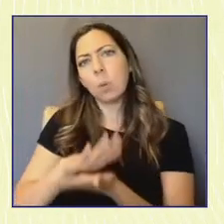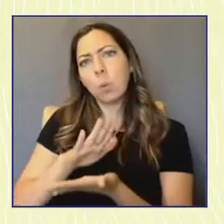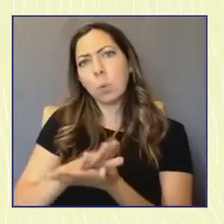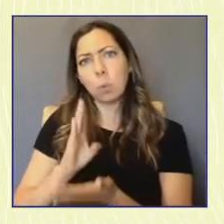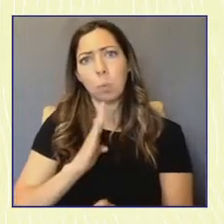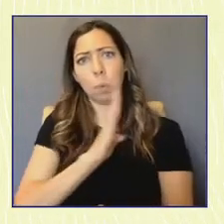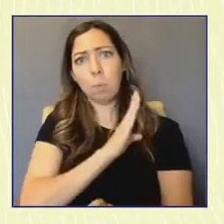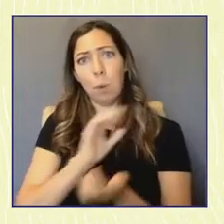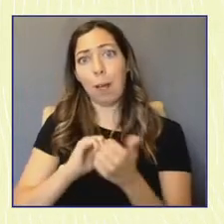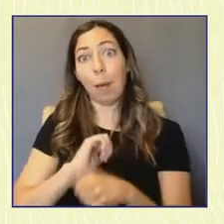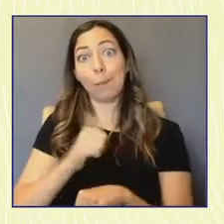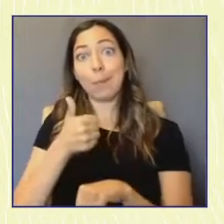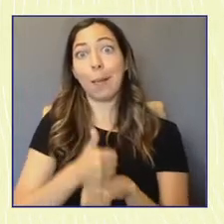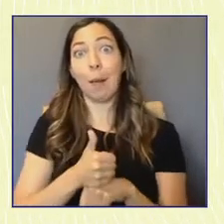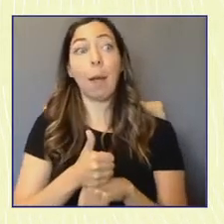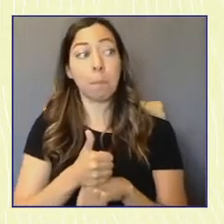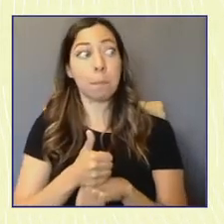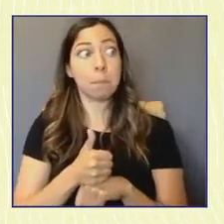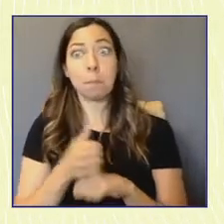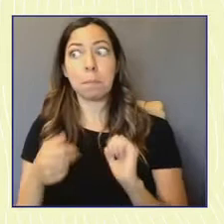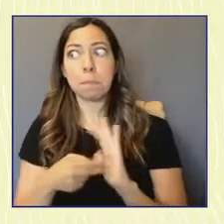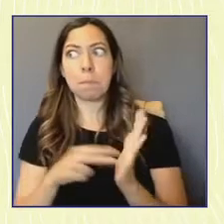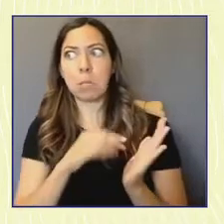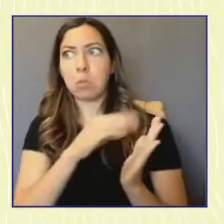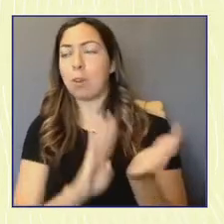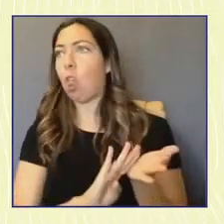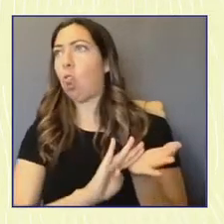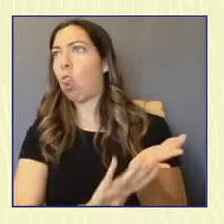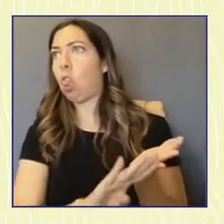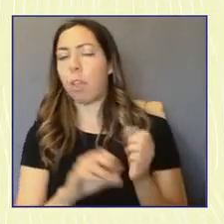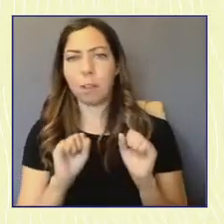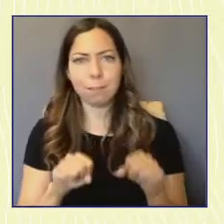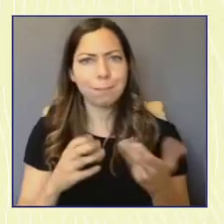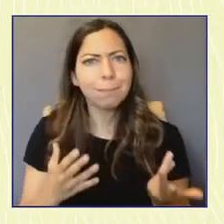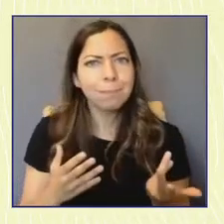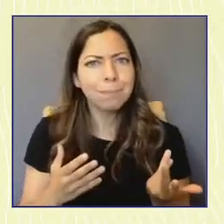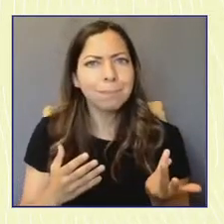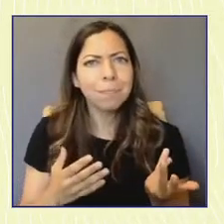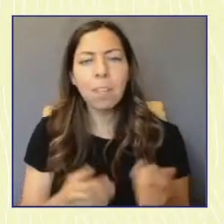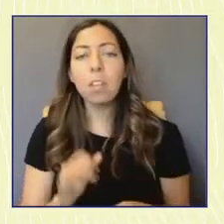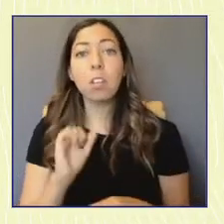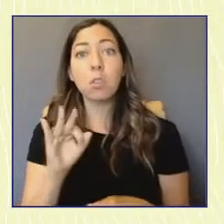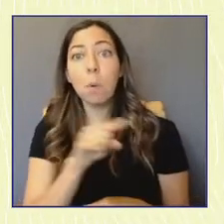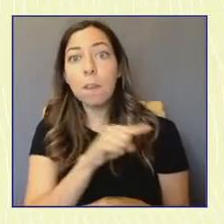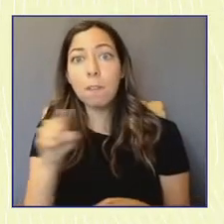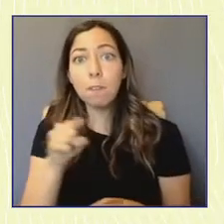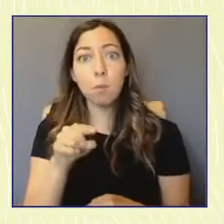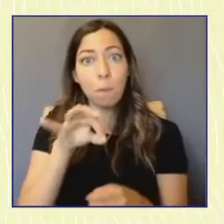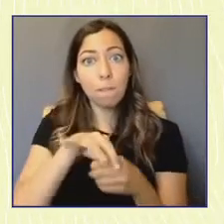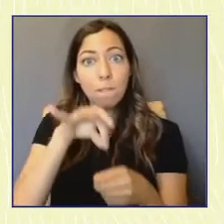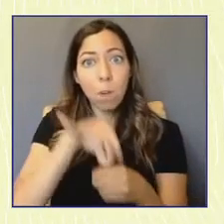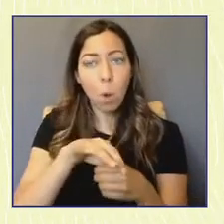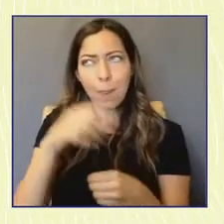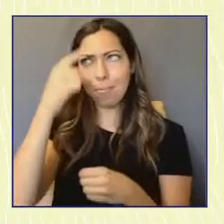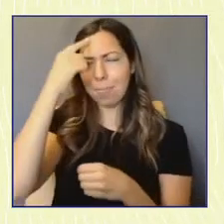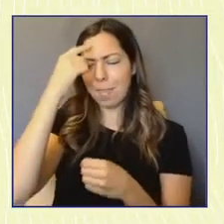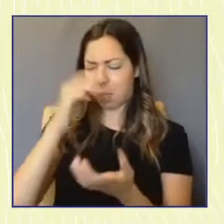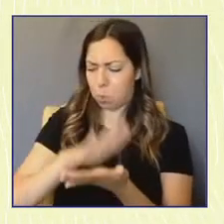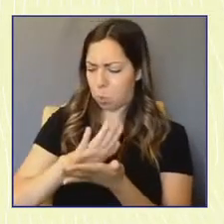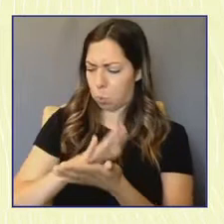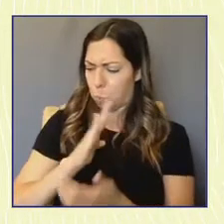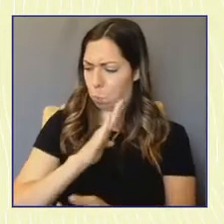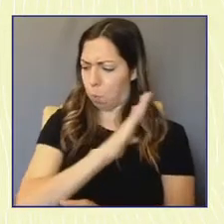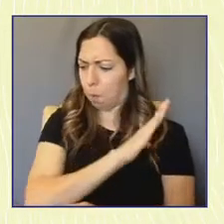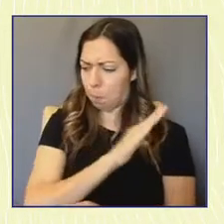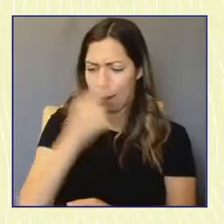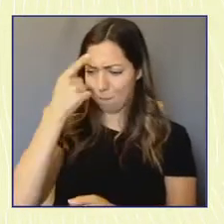students out of the picture. And so for people who can vote, push your school board members to think more about that. Why do we have school board meetings that occur